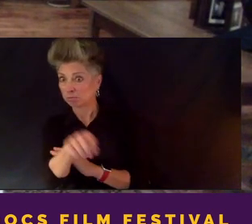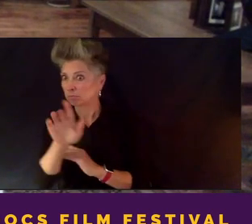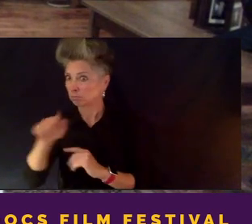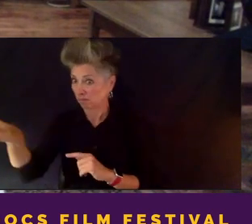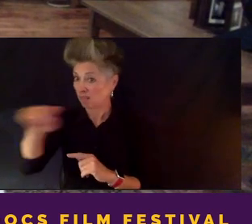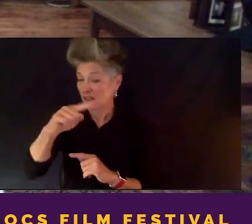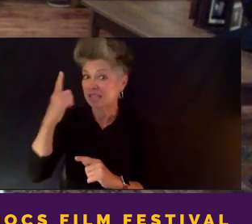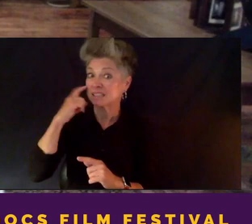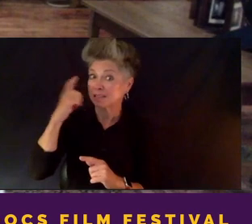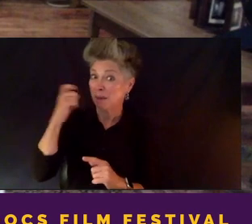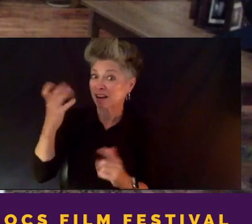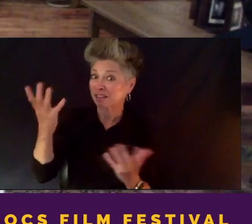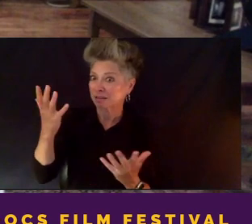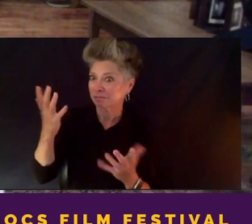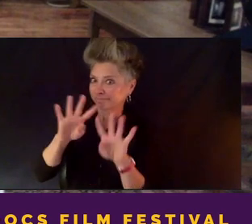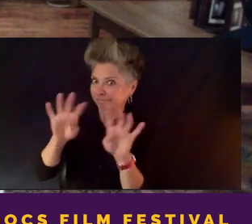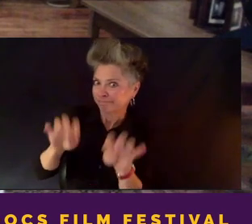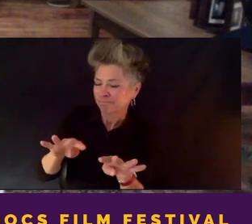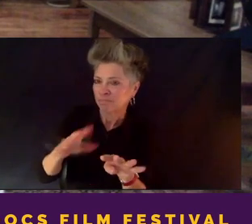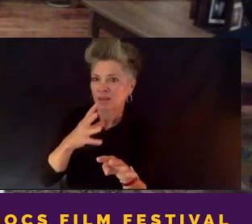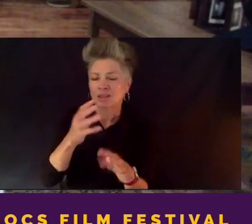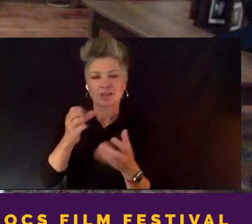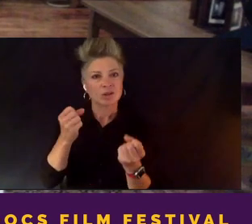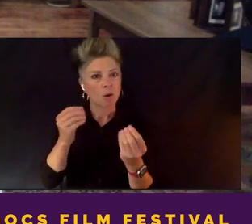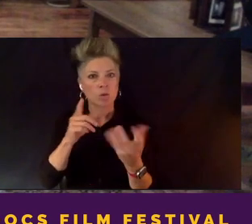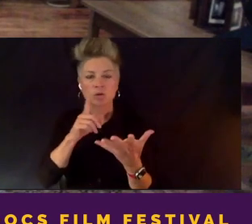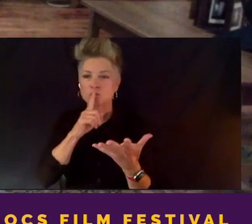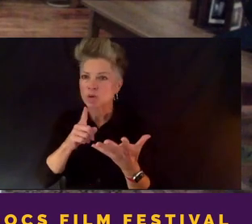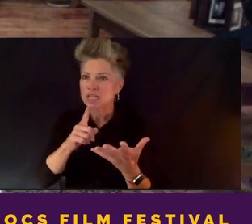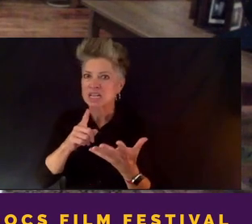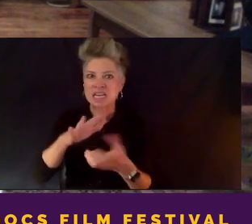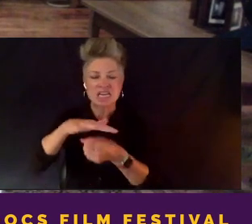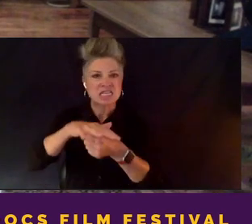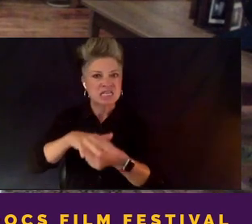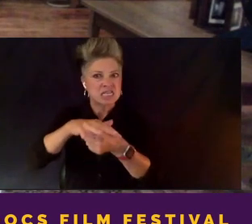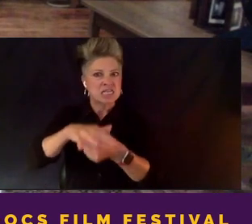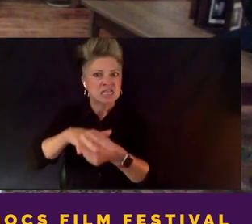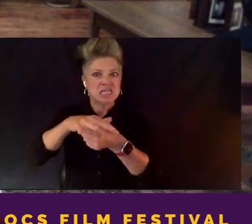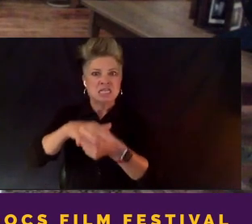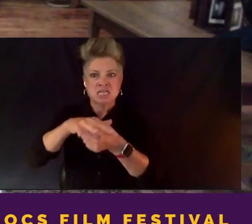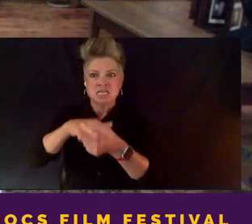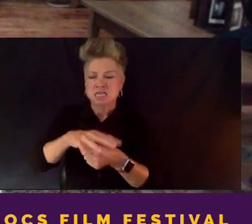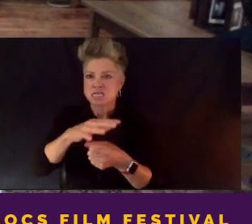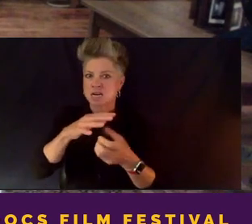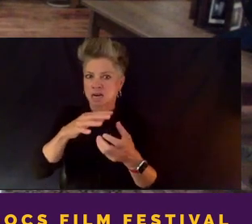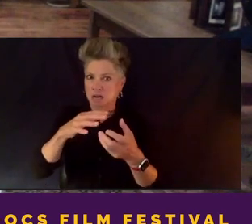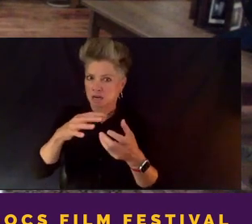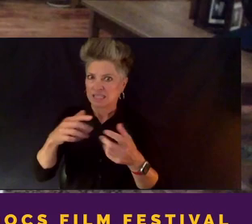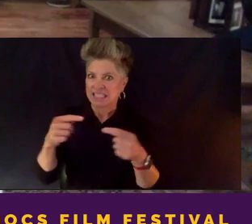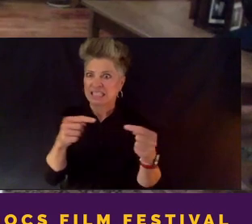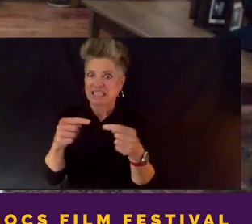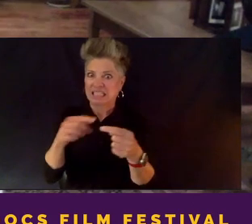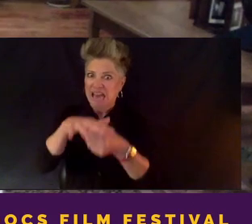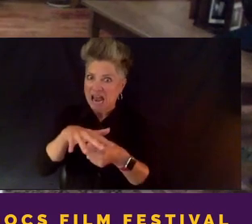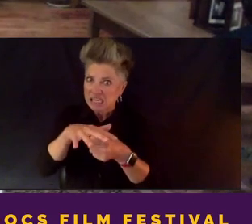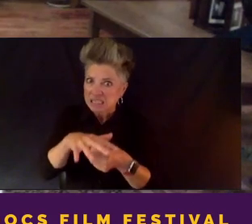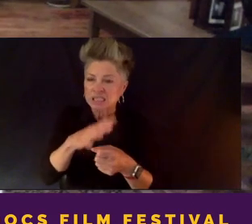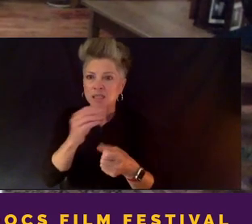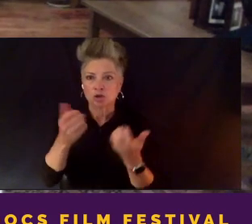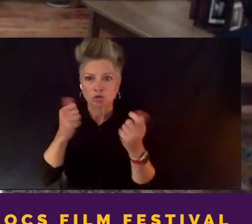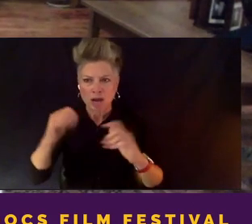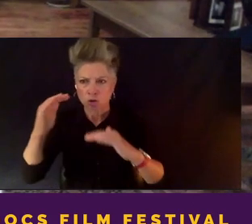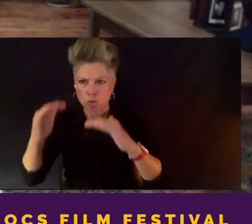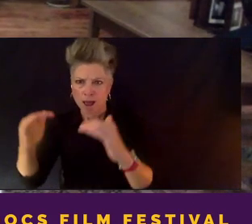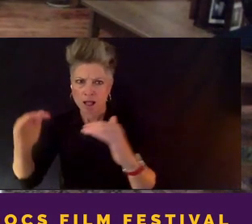trying to balance the different perspectives that people bring to a story like this, I think, was a